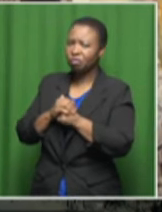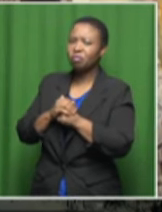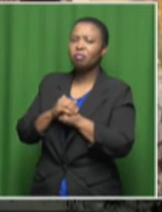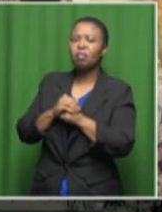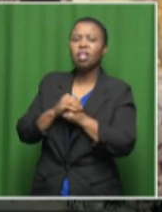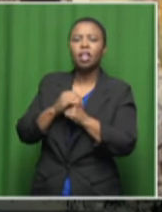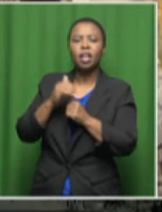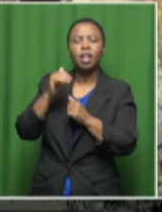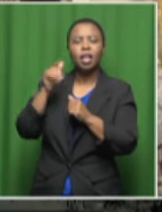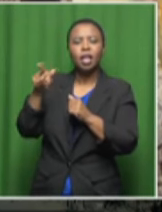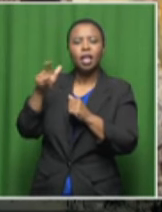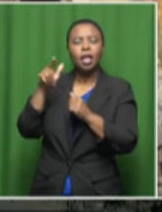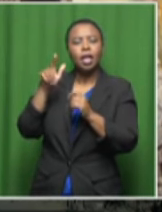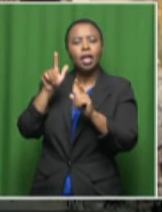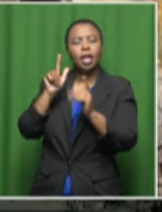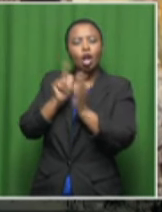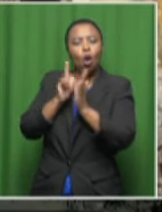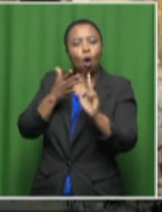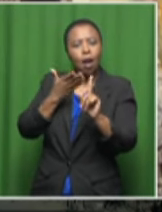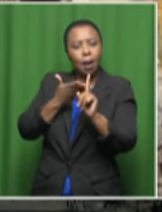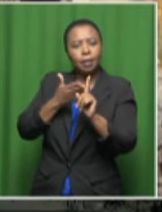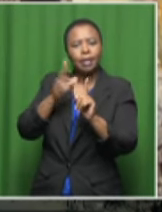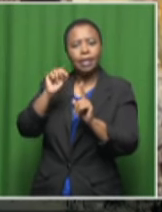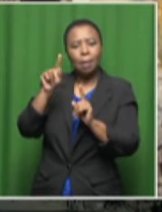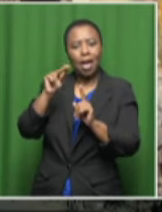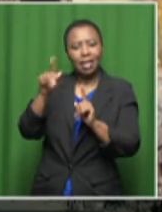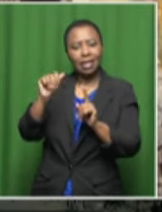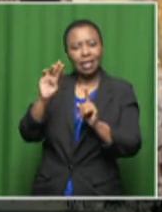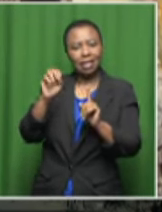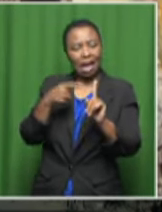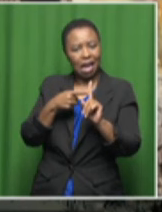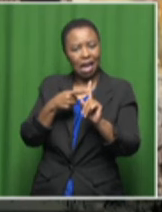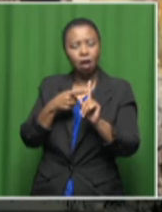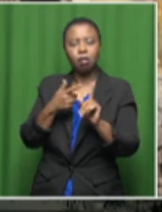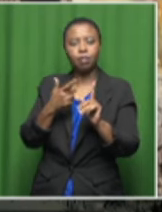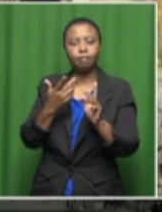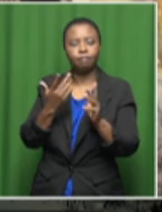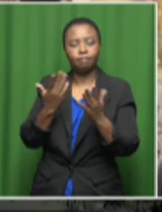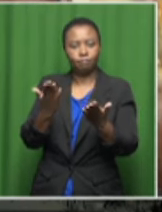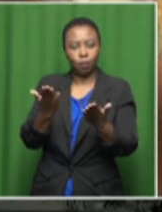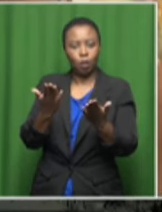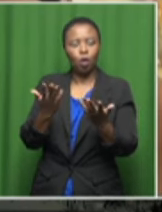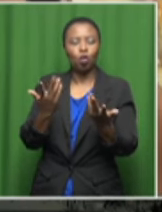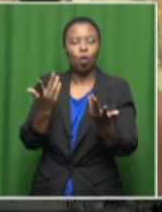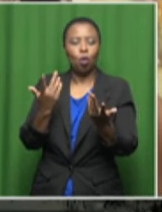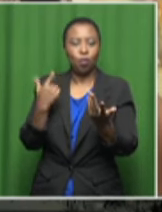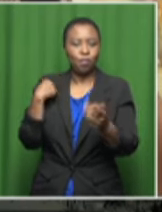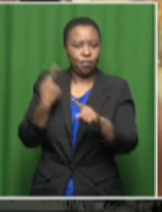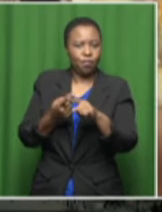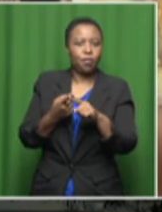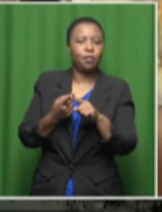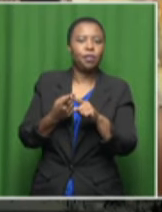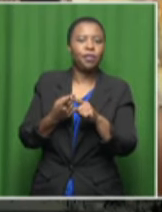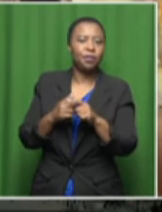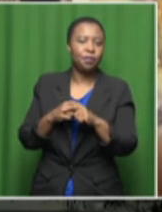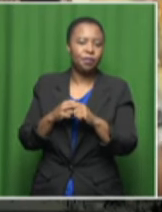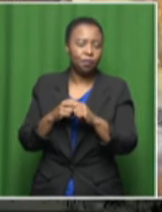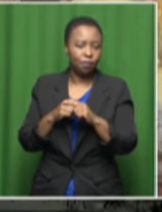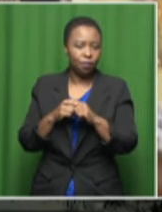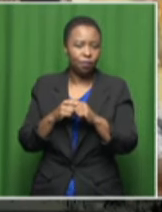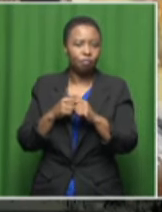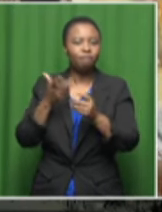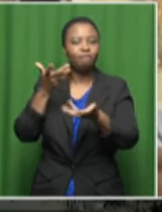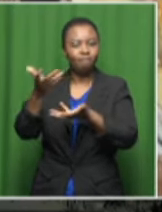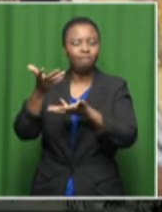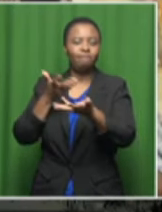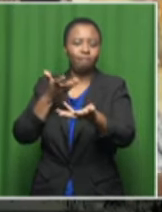you know, just to get straight into the matter here, this is something that we've been talking about for a very long time as